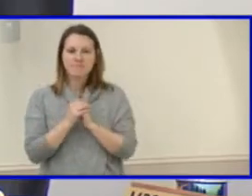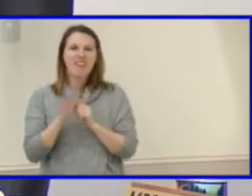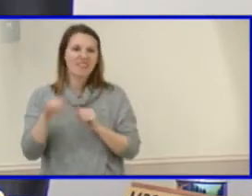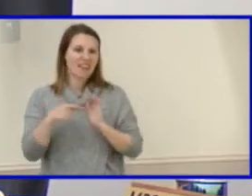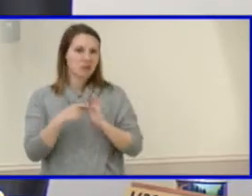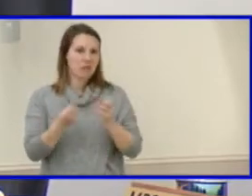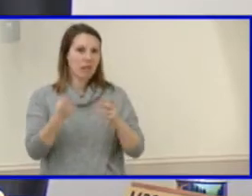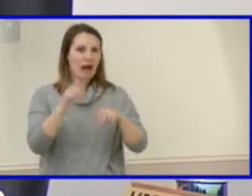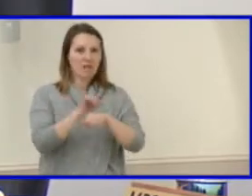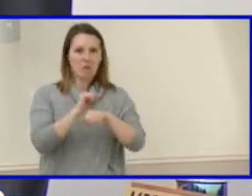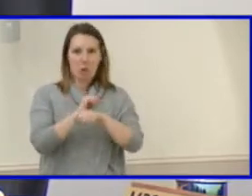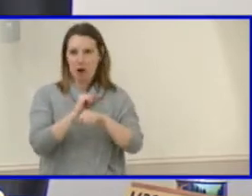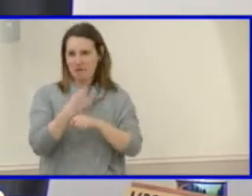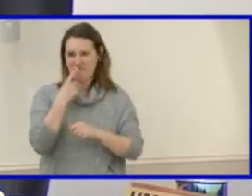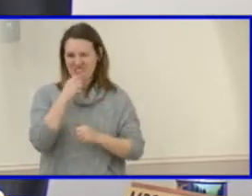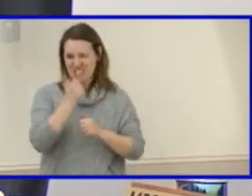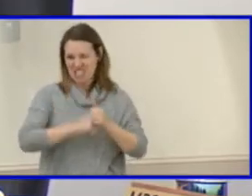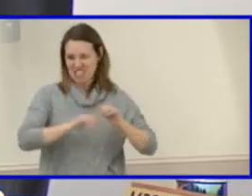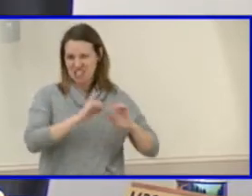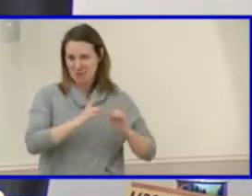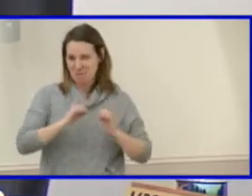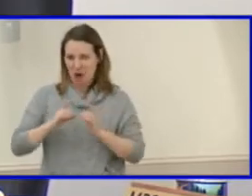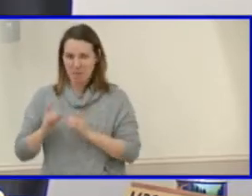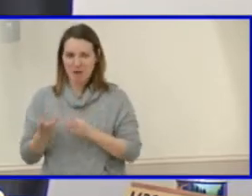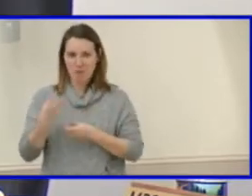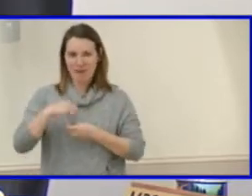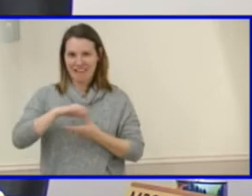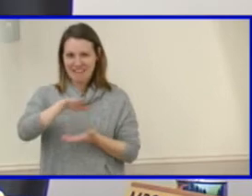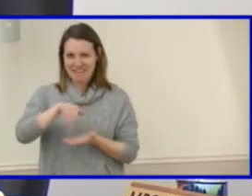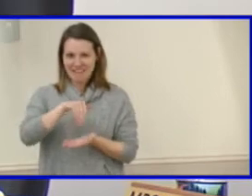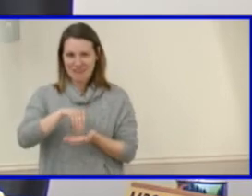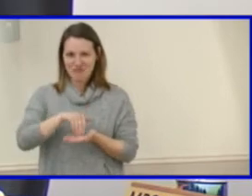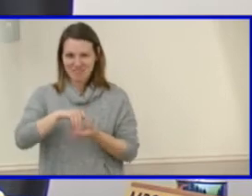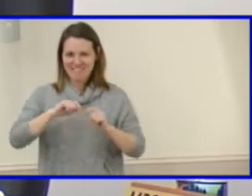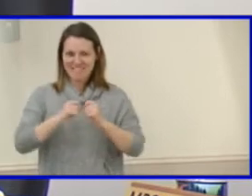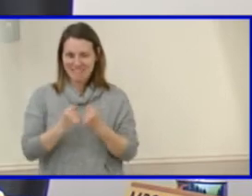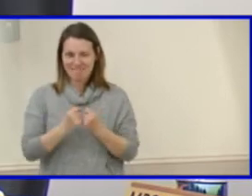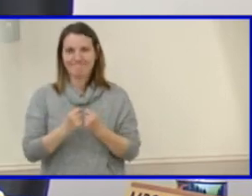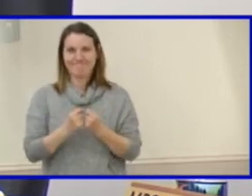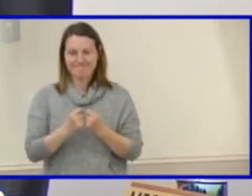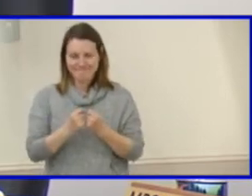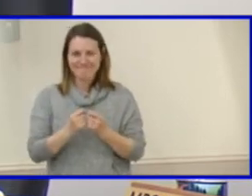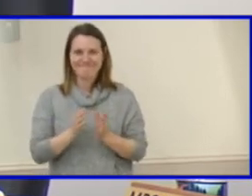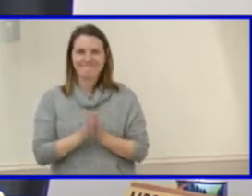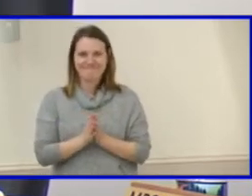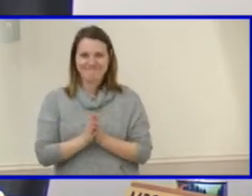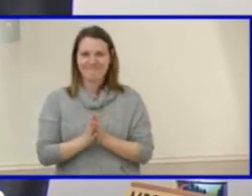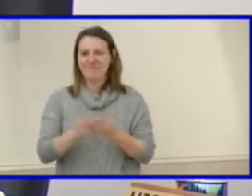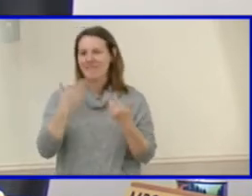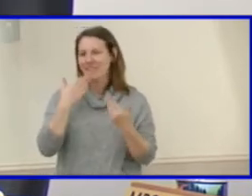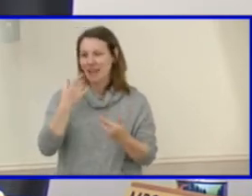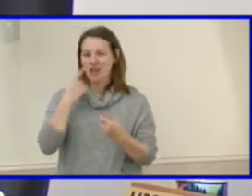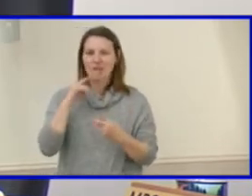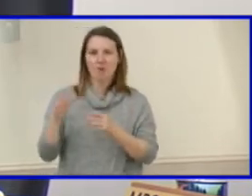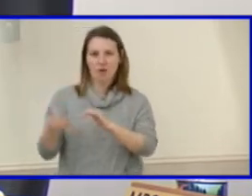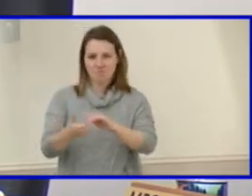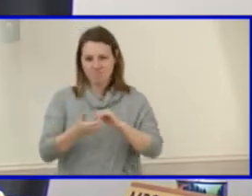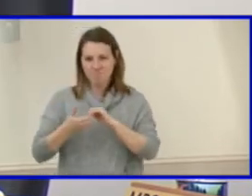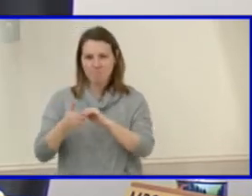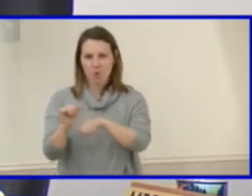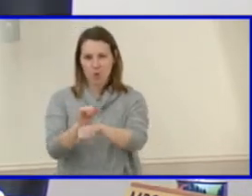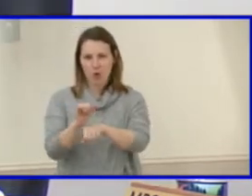the part of each and every department within the central team. So I want to thank everyone for their collective work